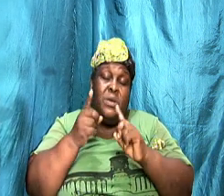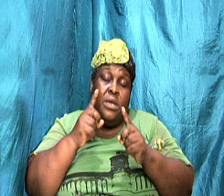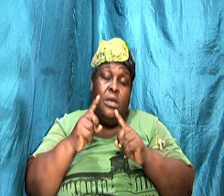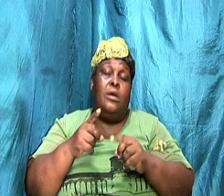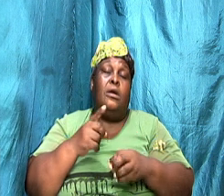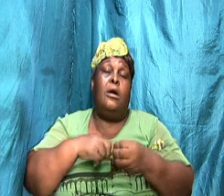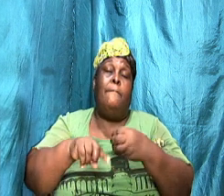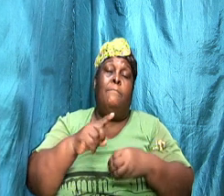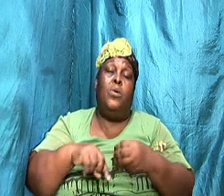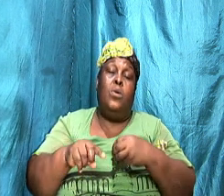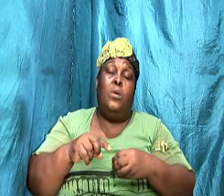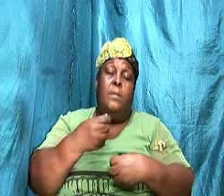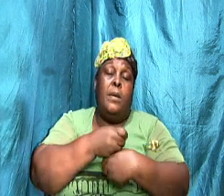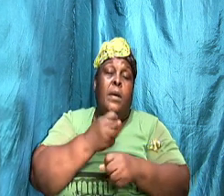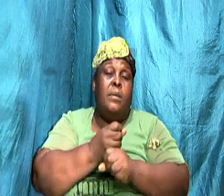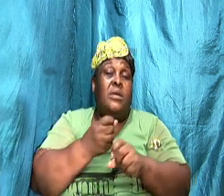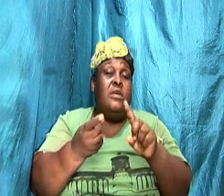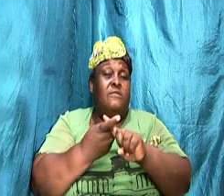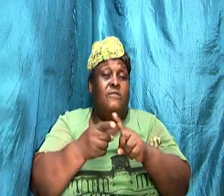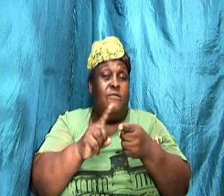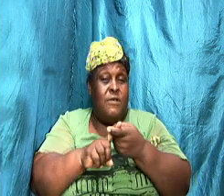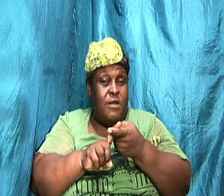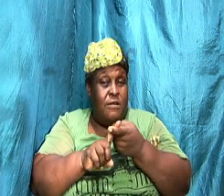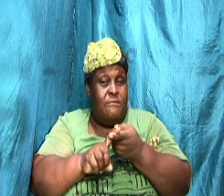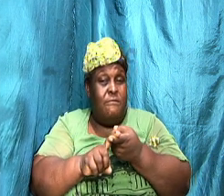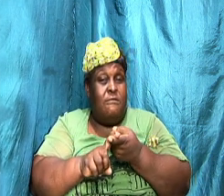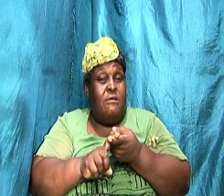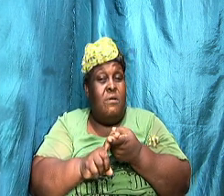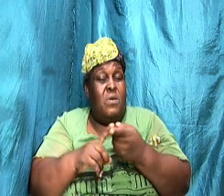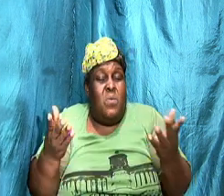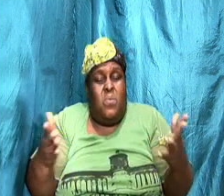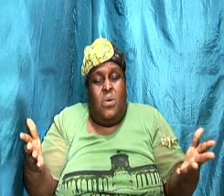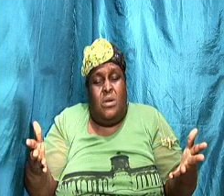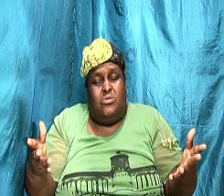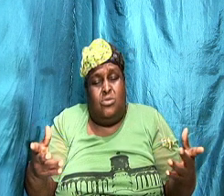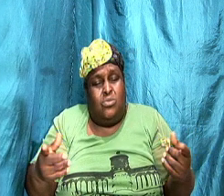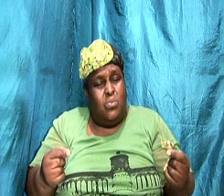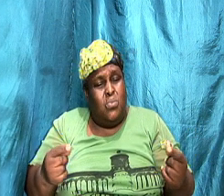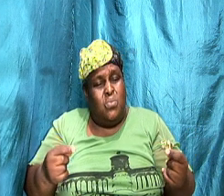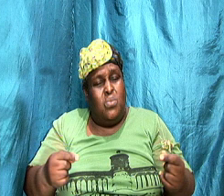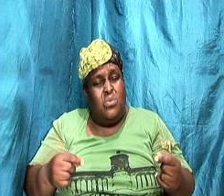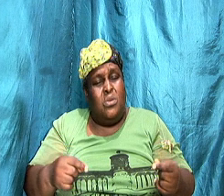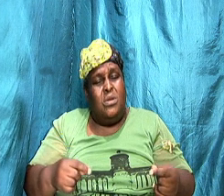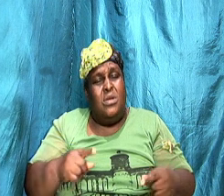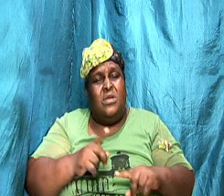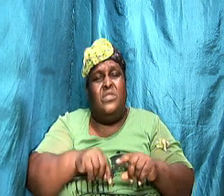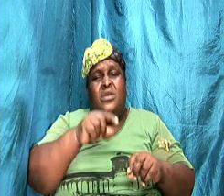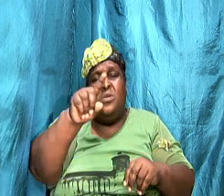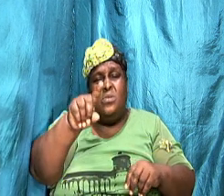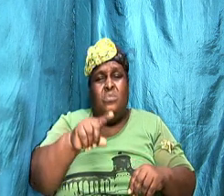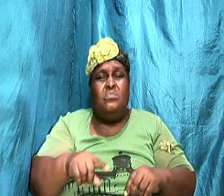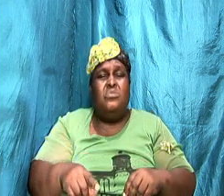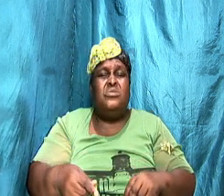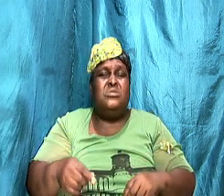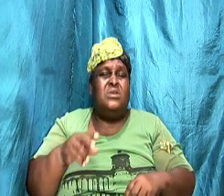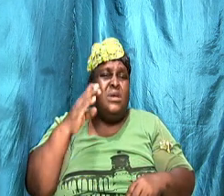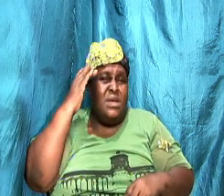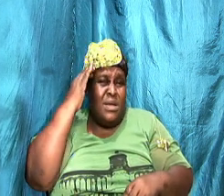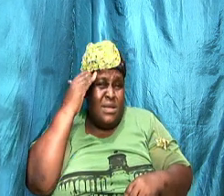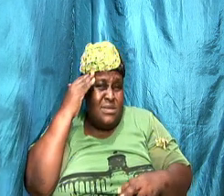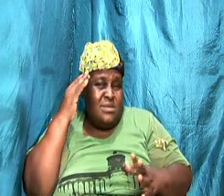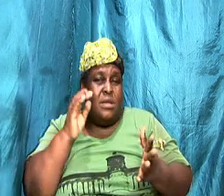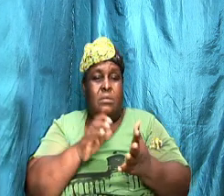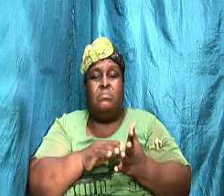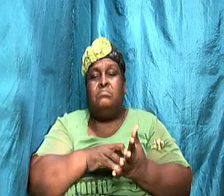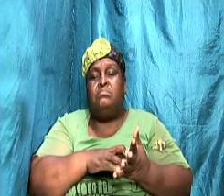making your partner feel bad about what they have done, then you should reconsider. A lot of times, we might feel